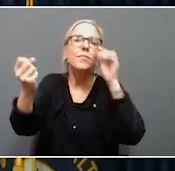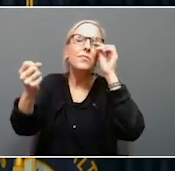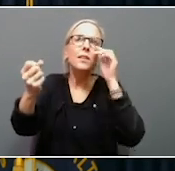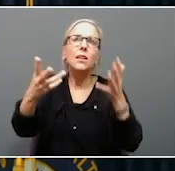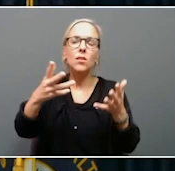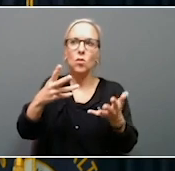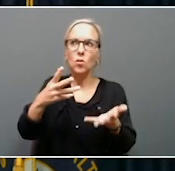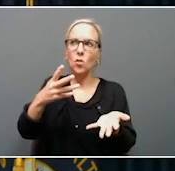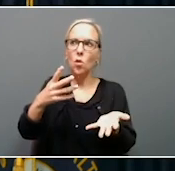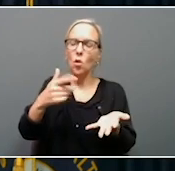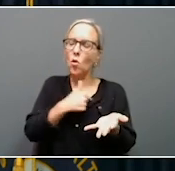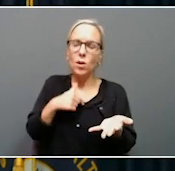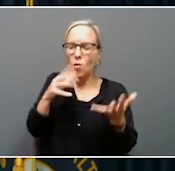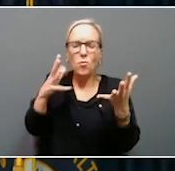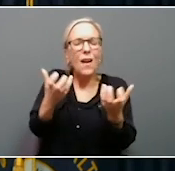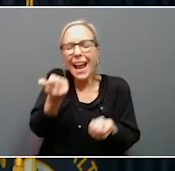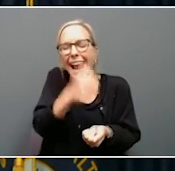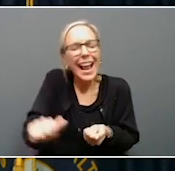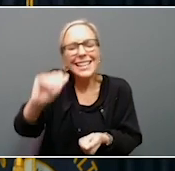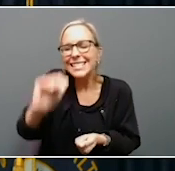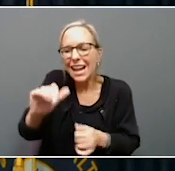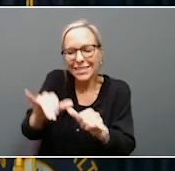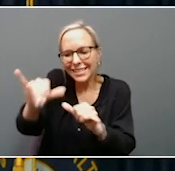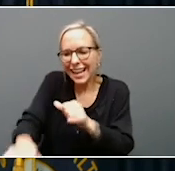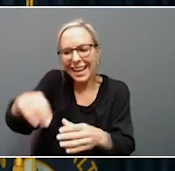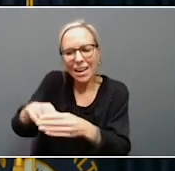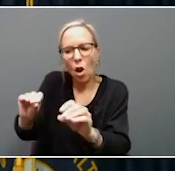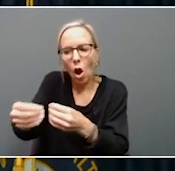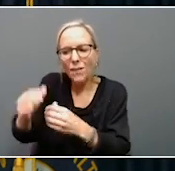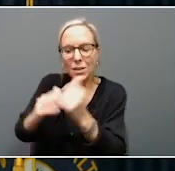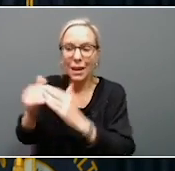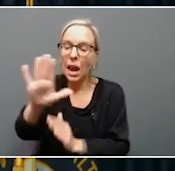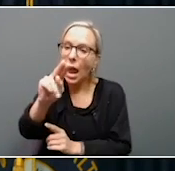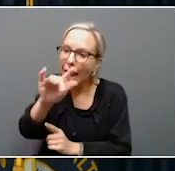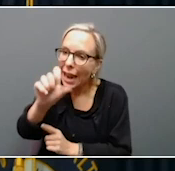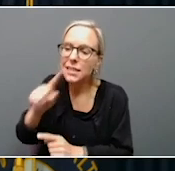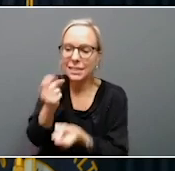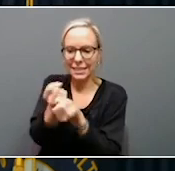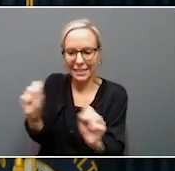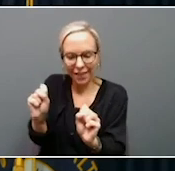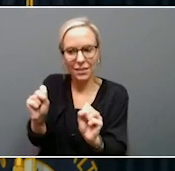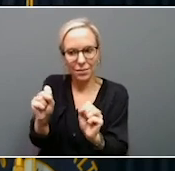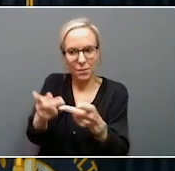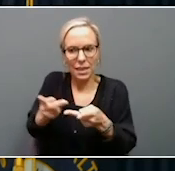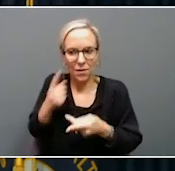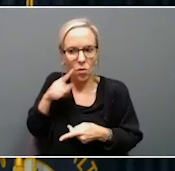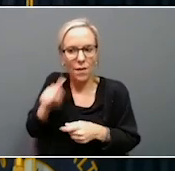want any child staying in an office building unless it's the safest place for them for that short period of time.